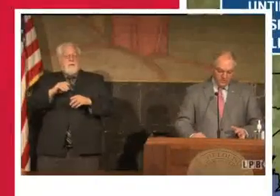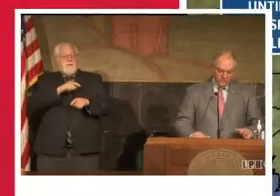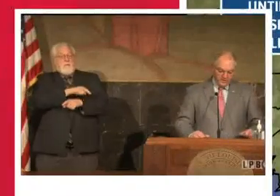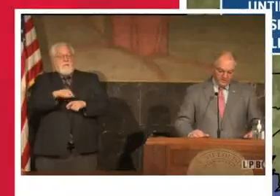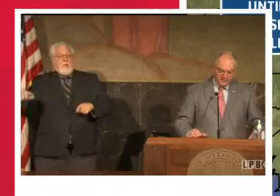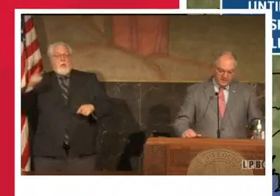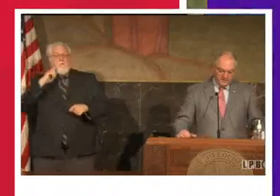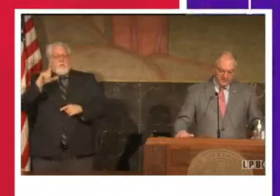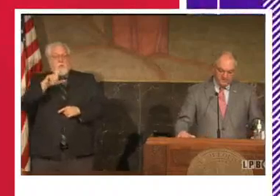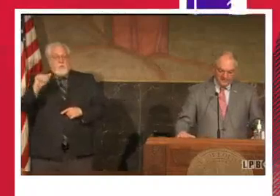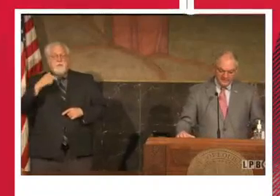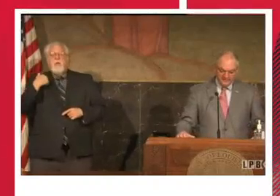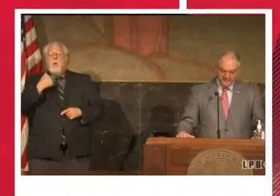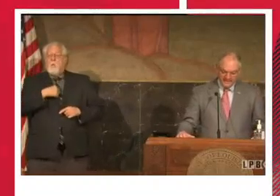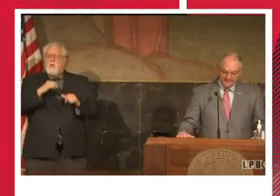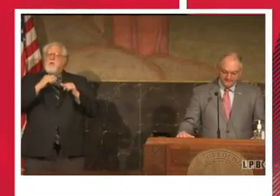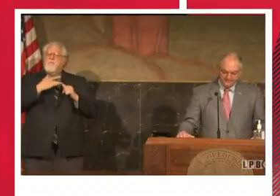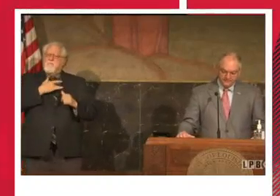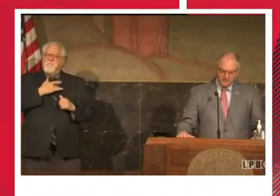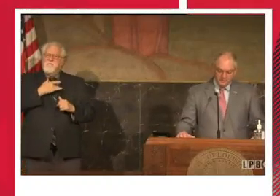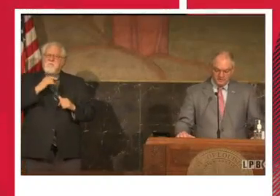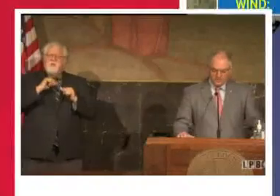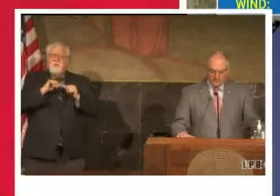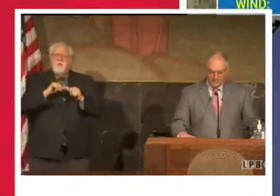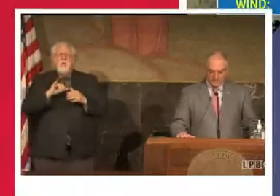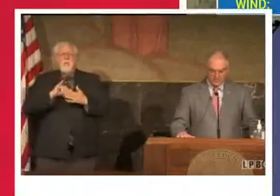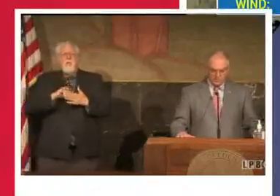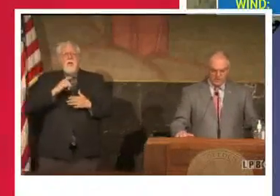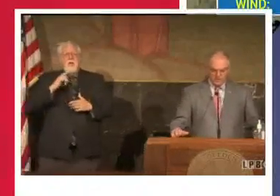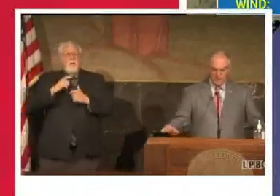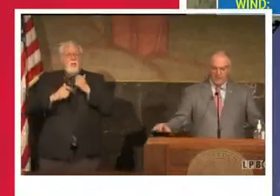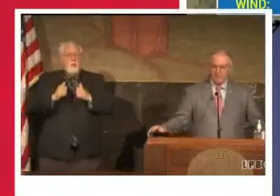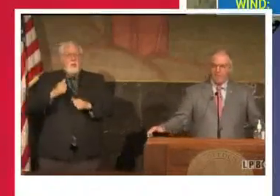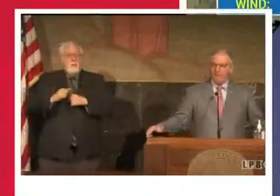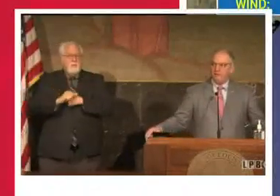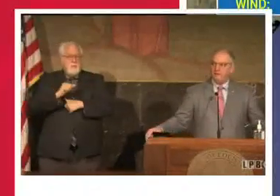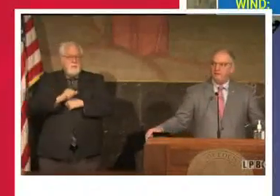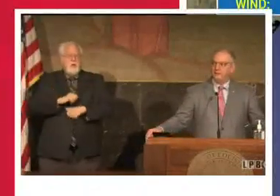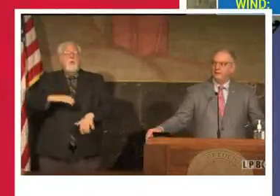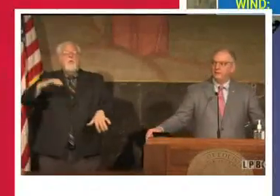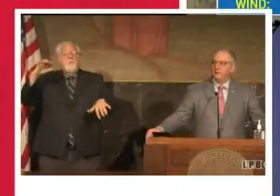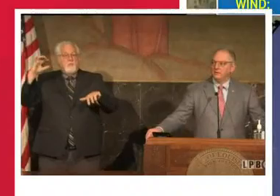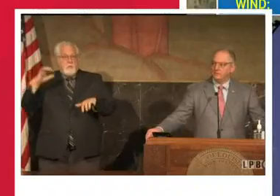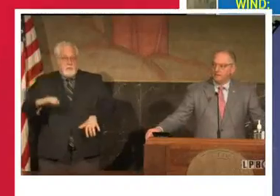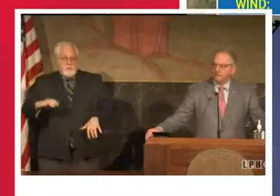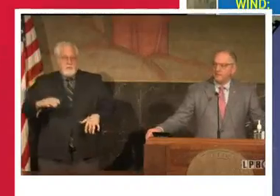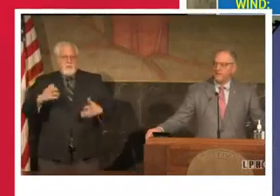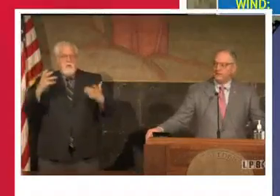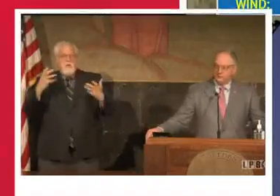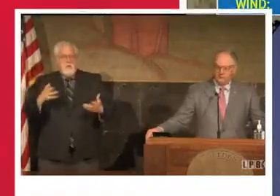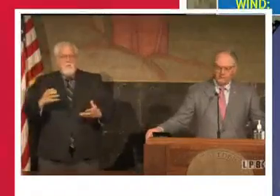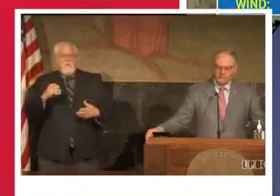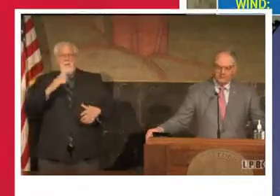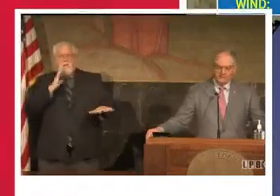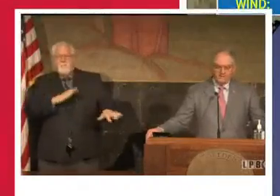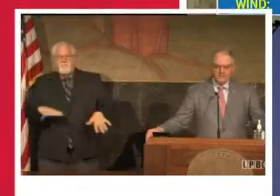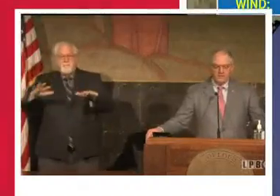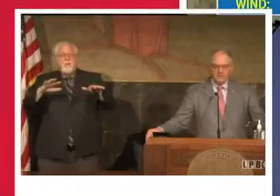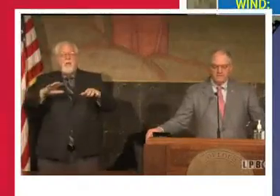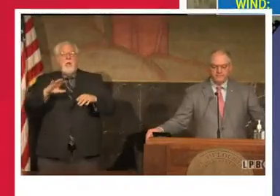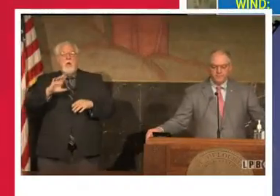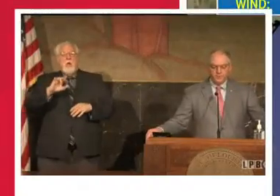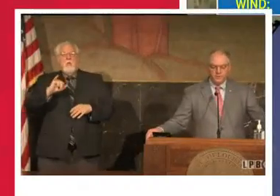We continue to believe that the greatest threats will be heavy rainfall and flash flooding, river flooding,